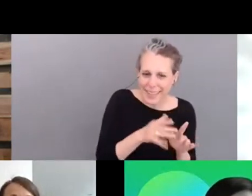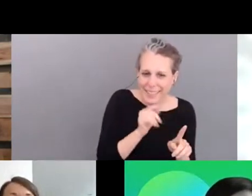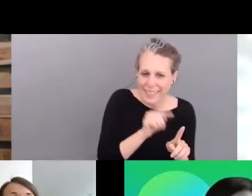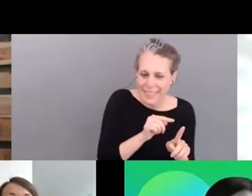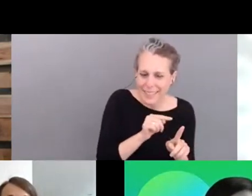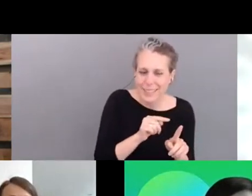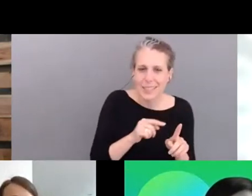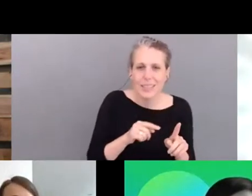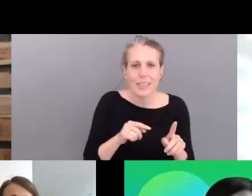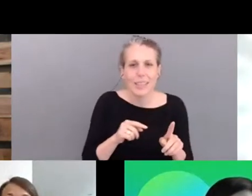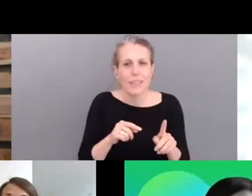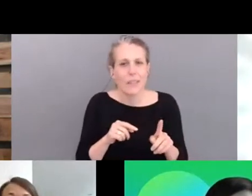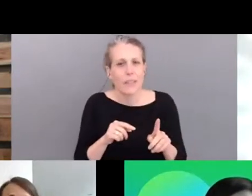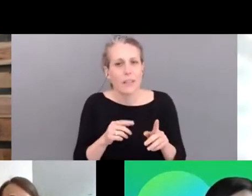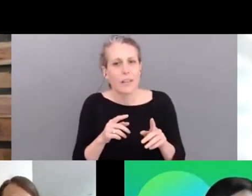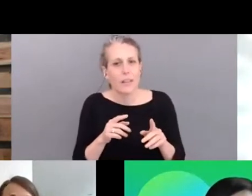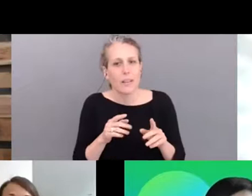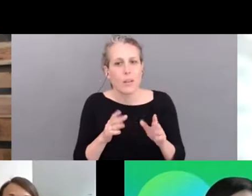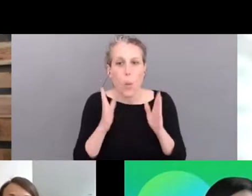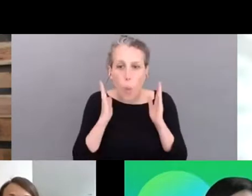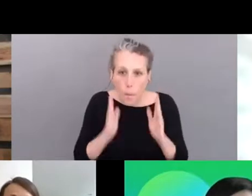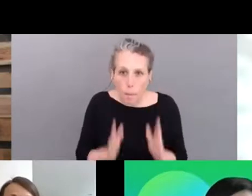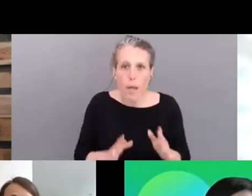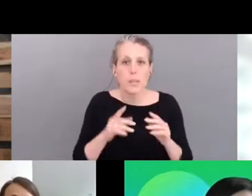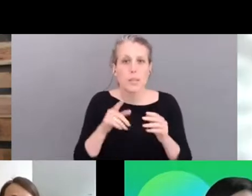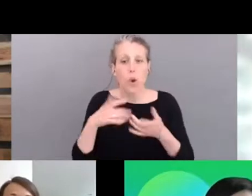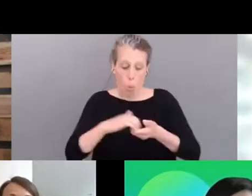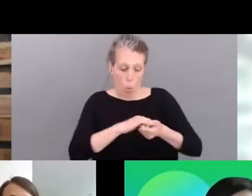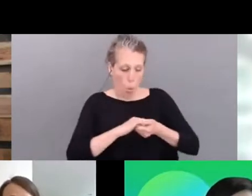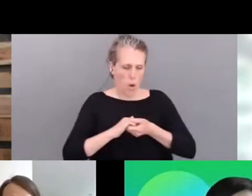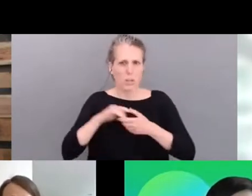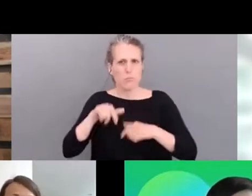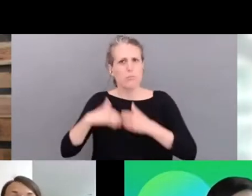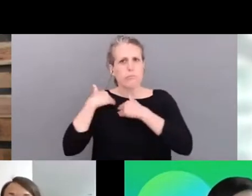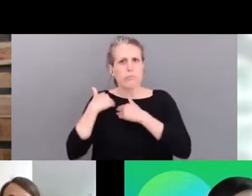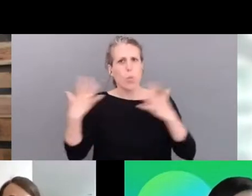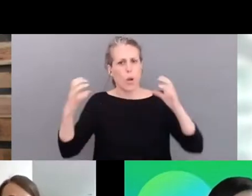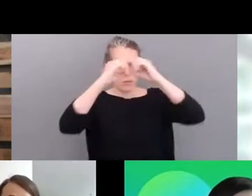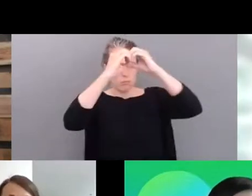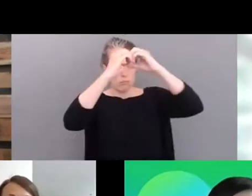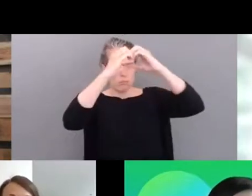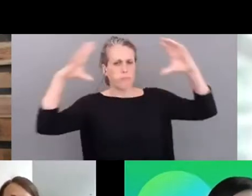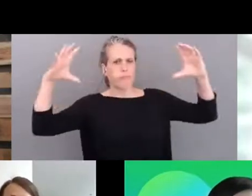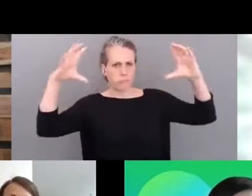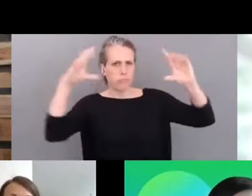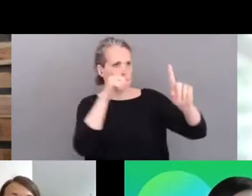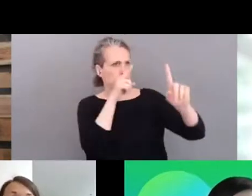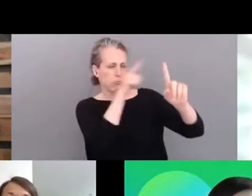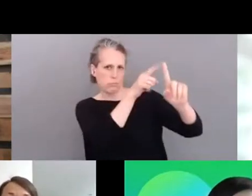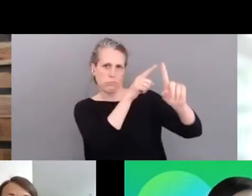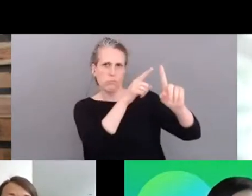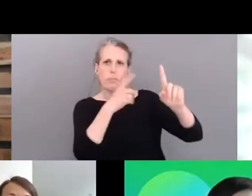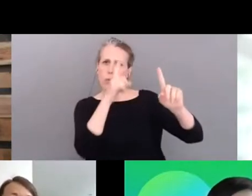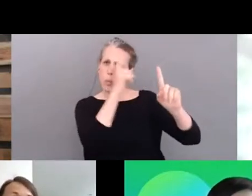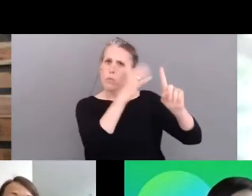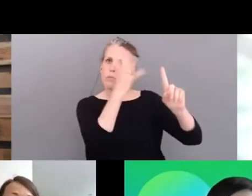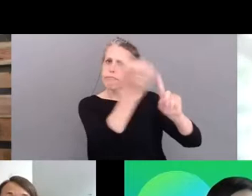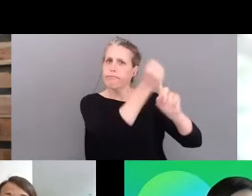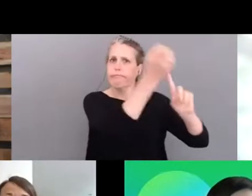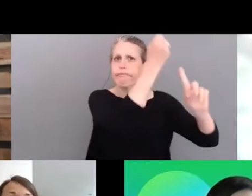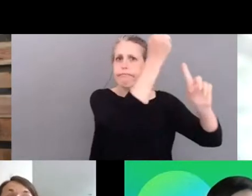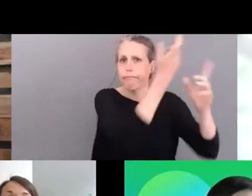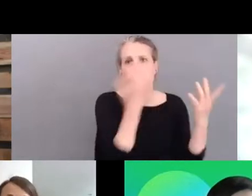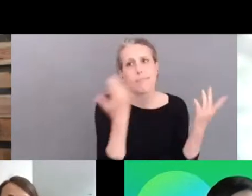not only have a vision and perhaps a mission of an organization and striving for reaching some objectives in the term in terms of sustainability